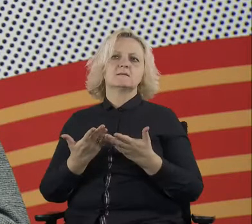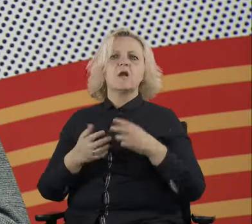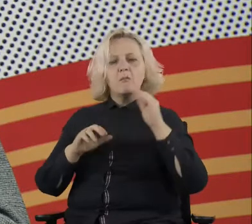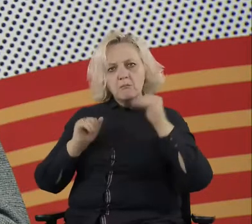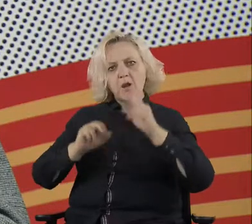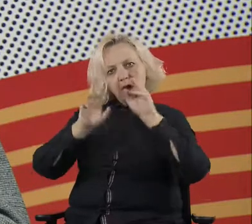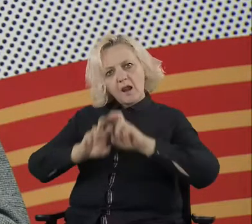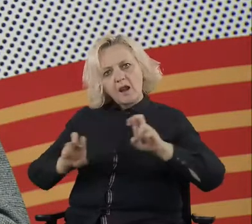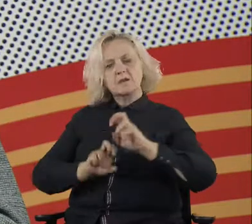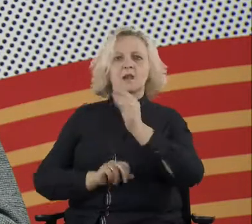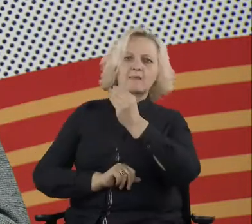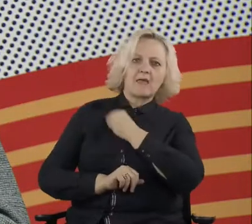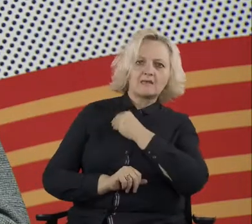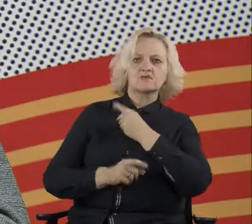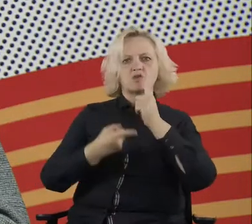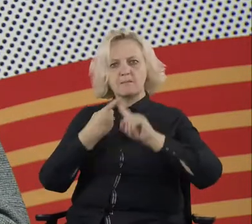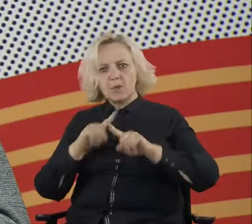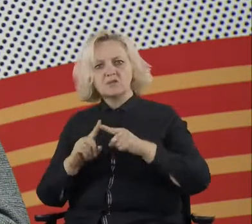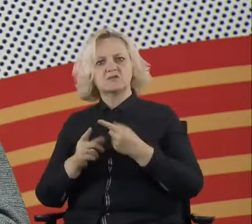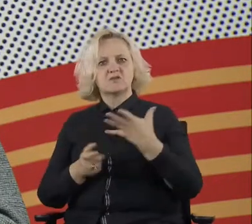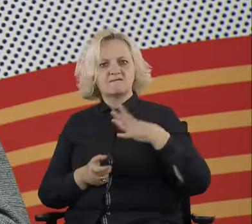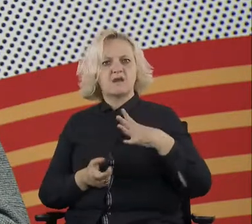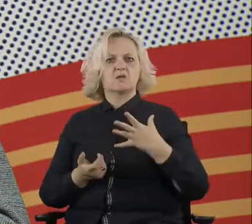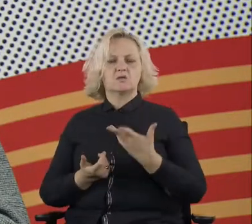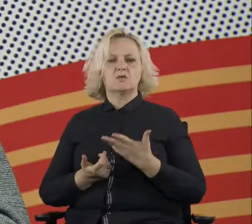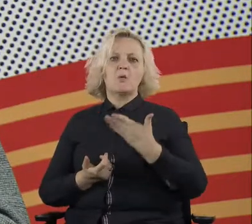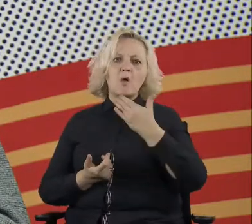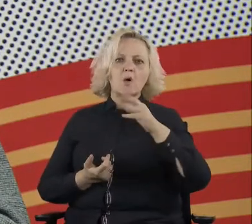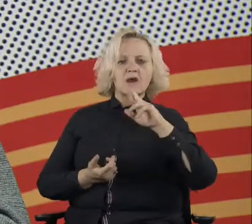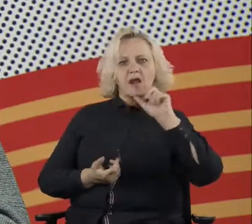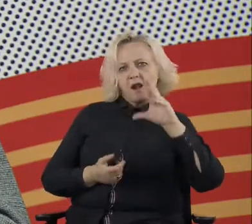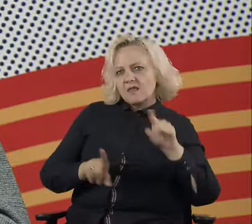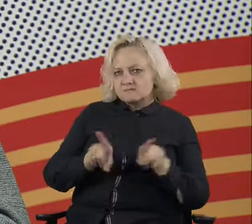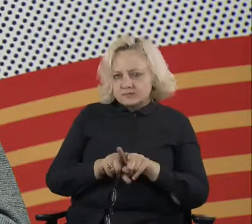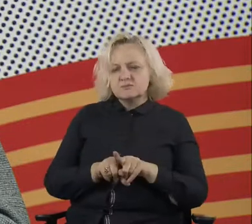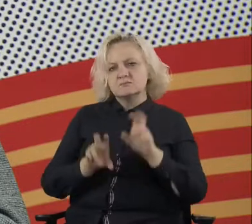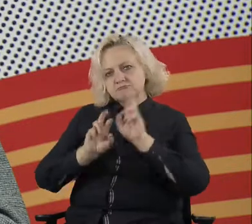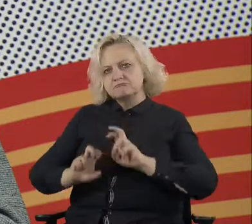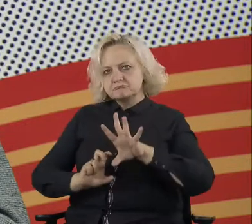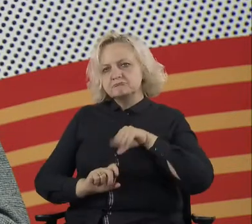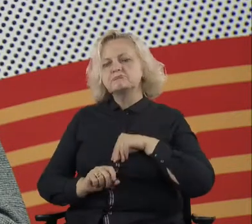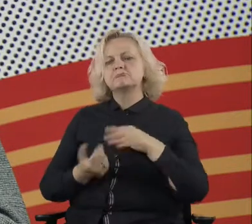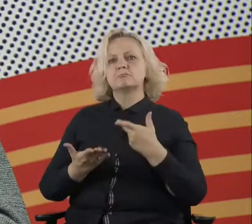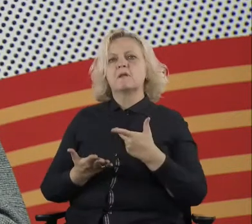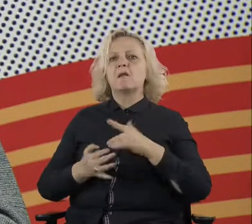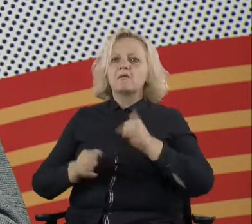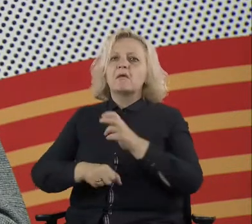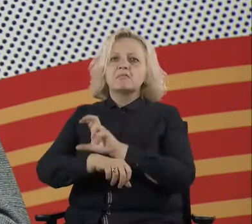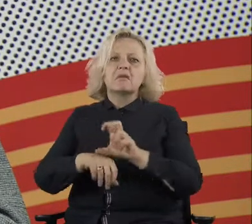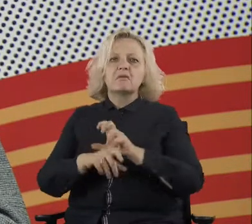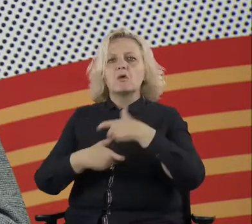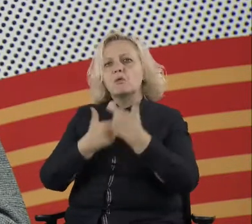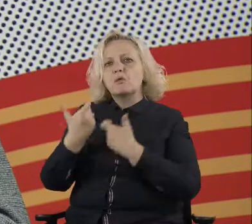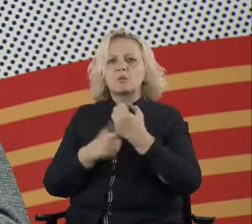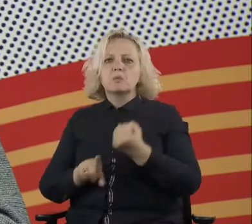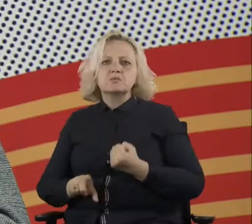about the technology, but also the way technology is being applied. The way the design of the